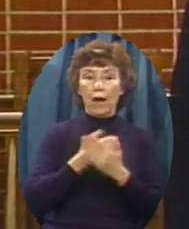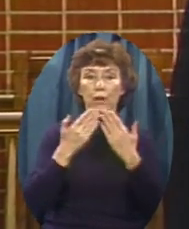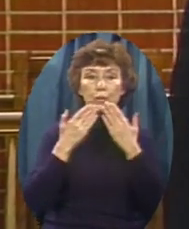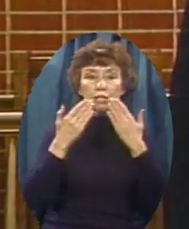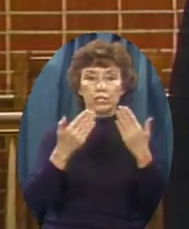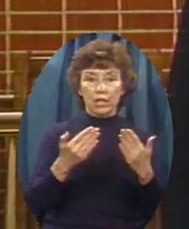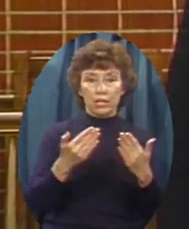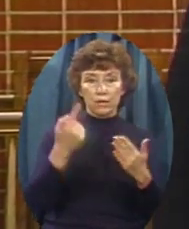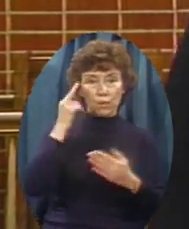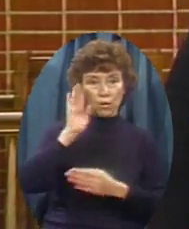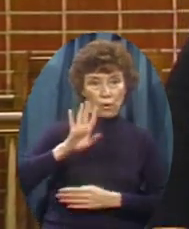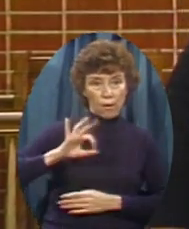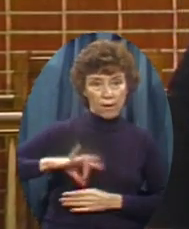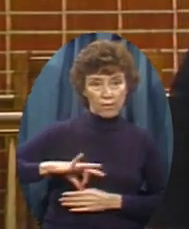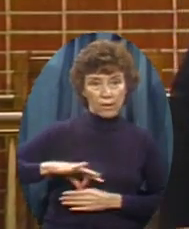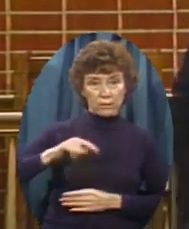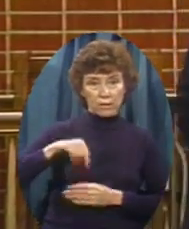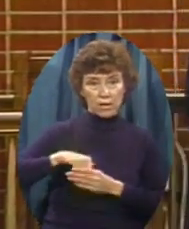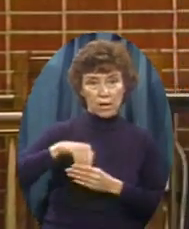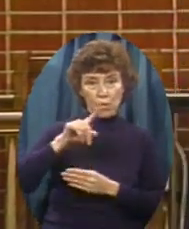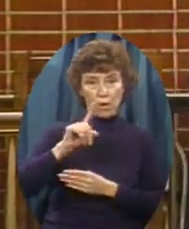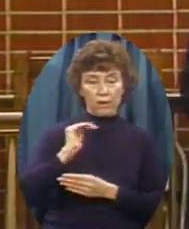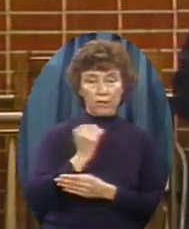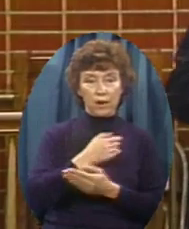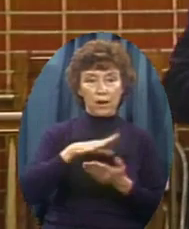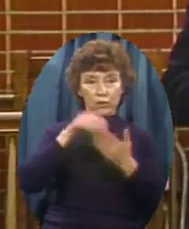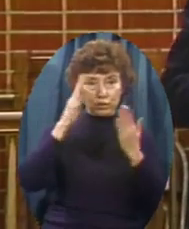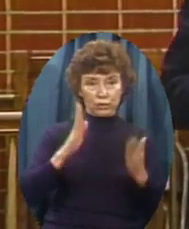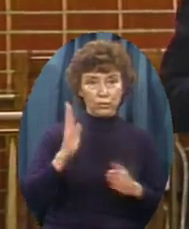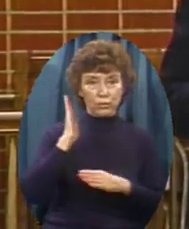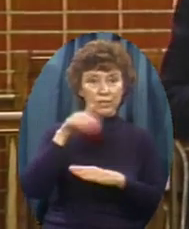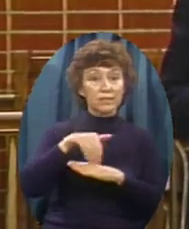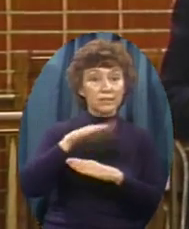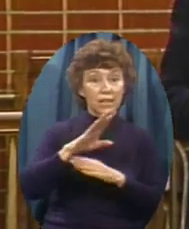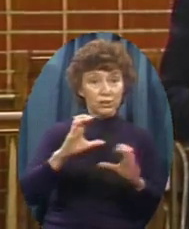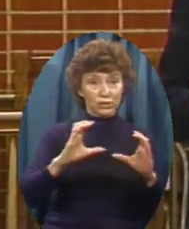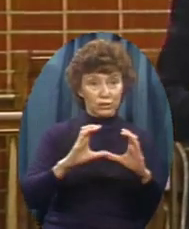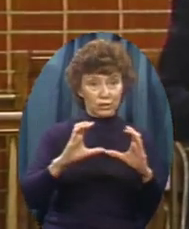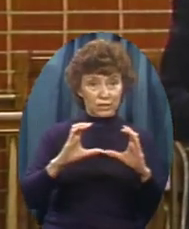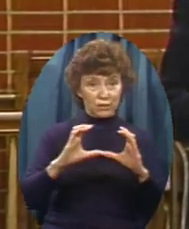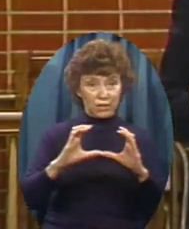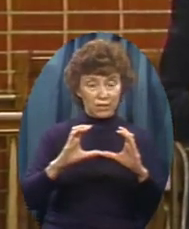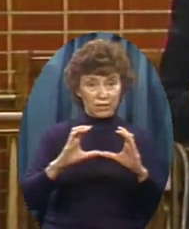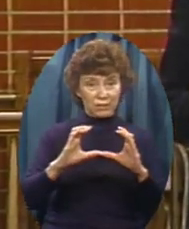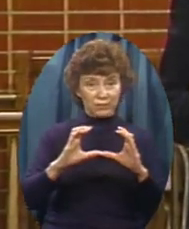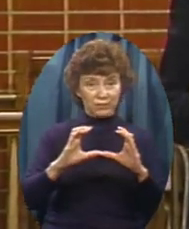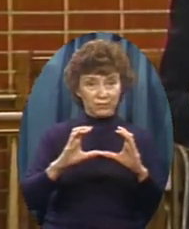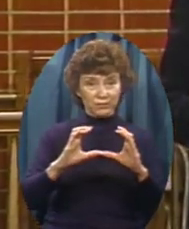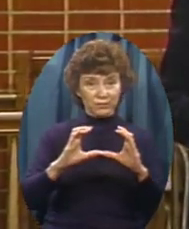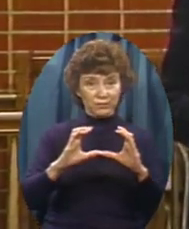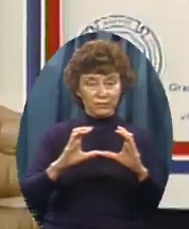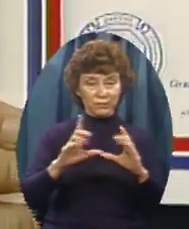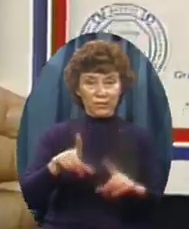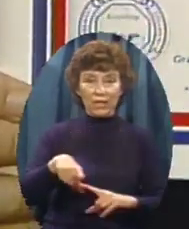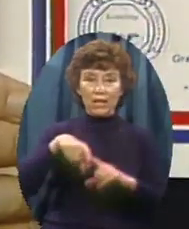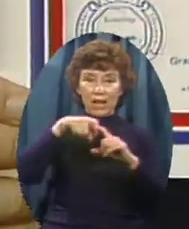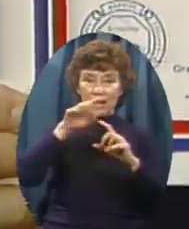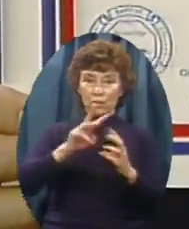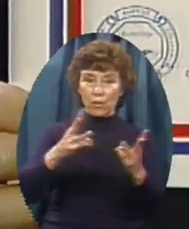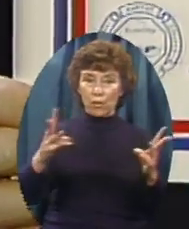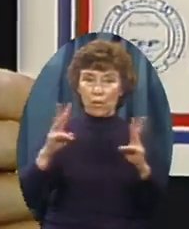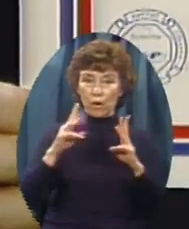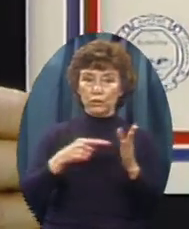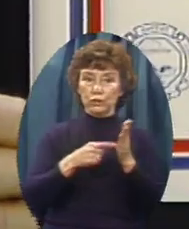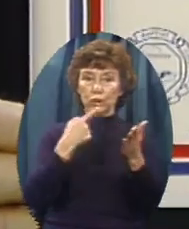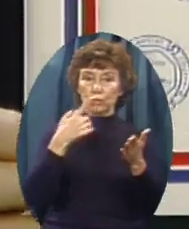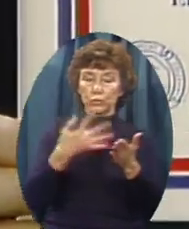send you First of all The 15,000 club certificate Which framed Hanging on your wall Says